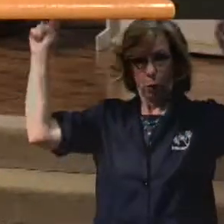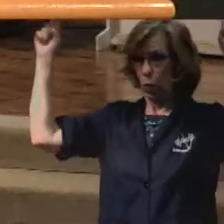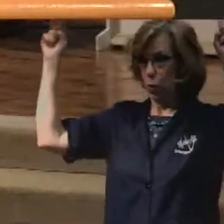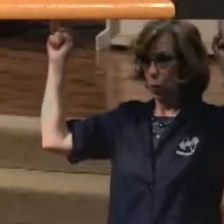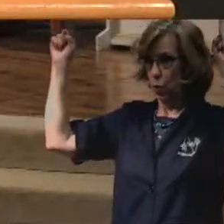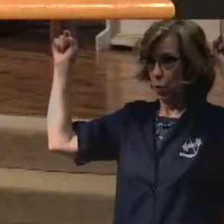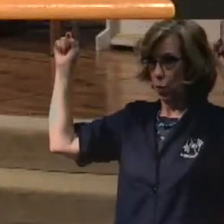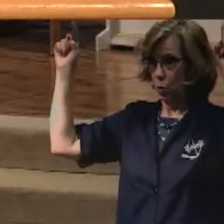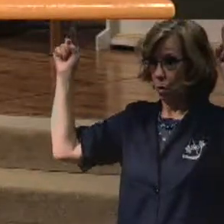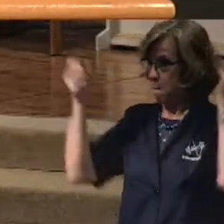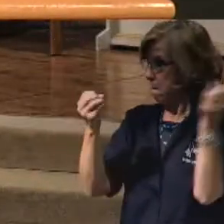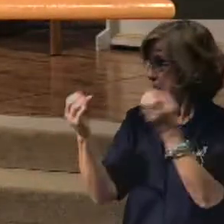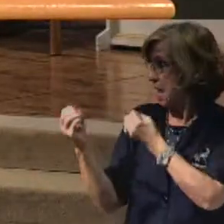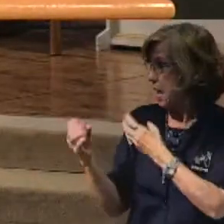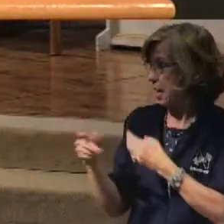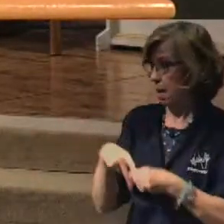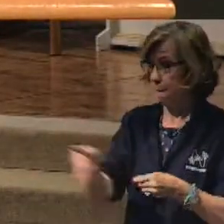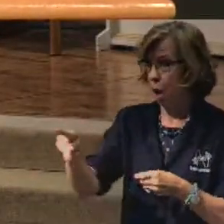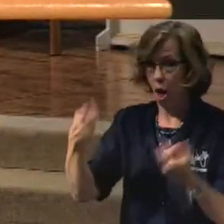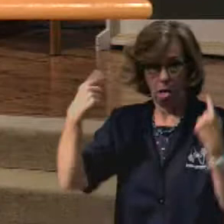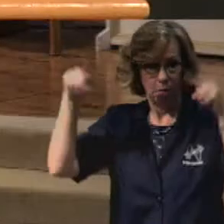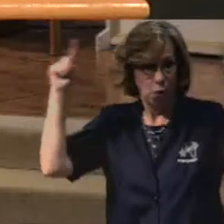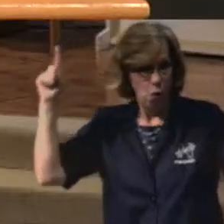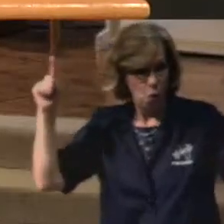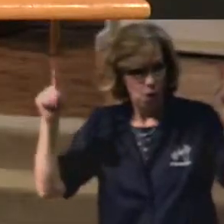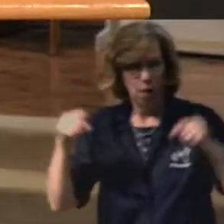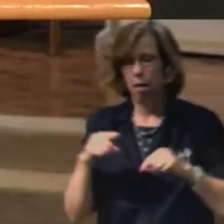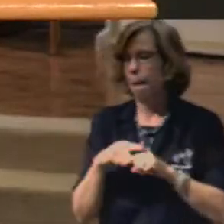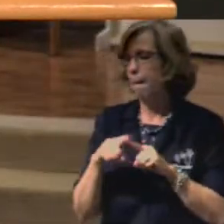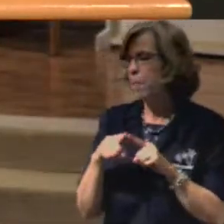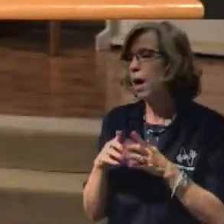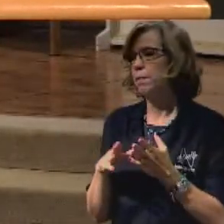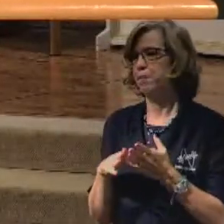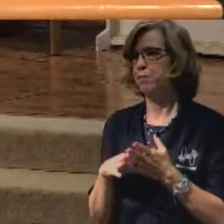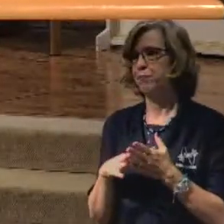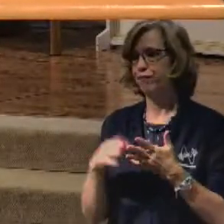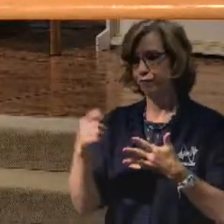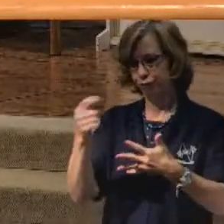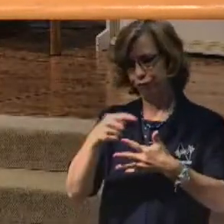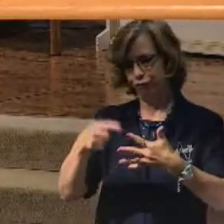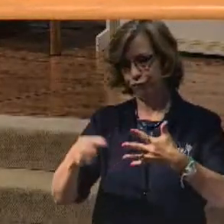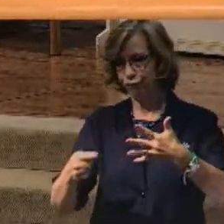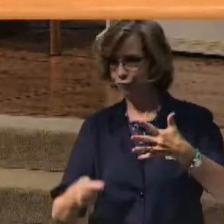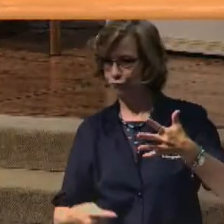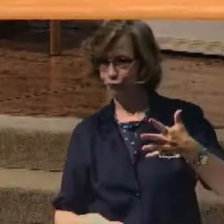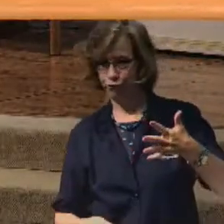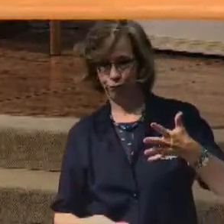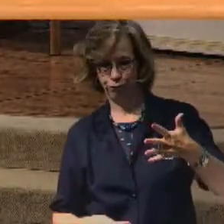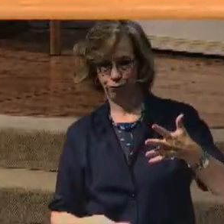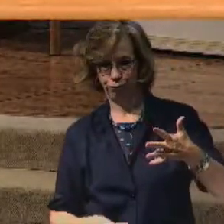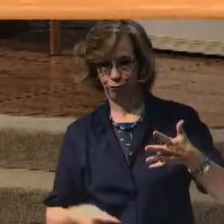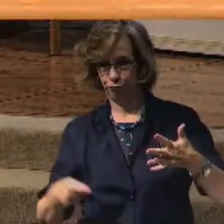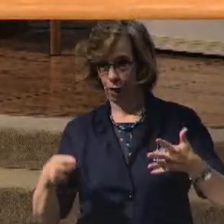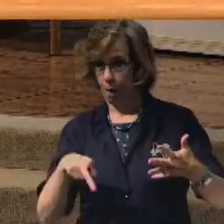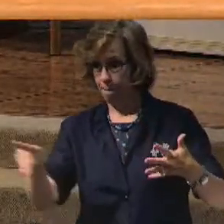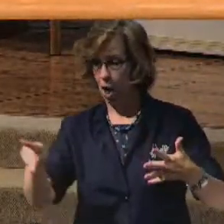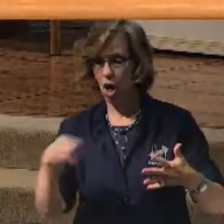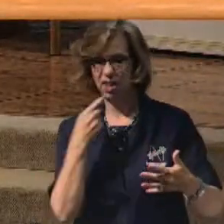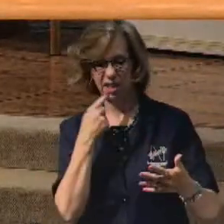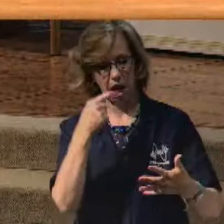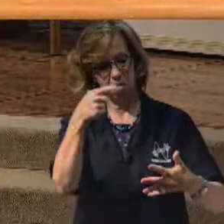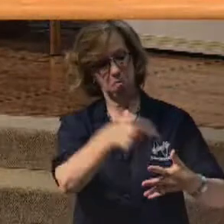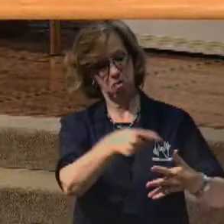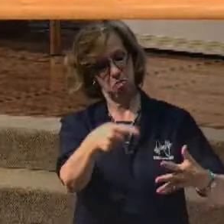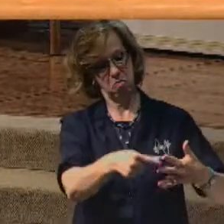He really did. He mentioned them just to kind of shut the mouths of some people one time. He went down the